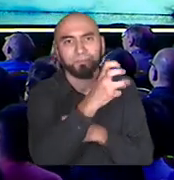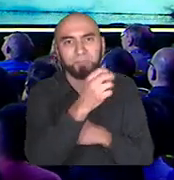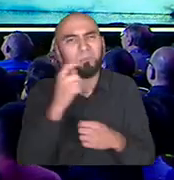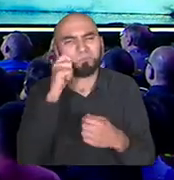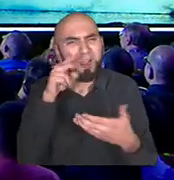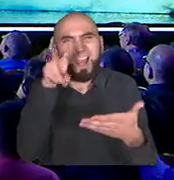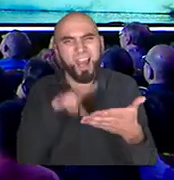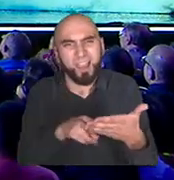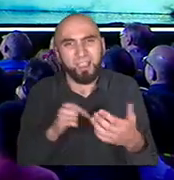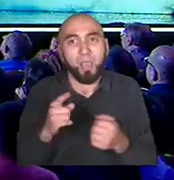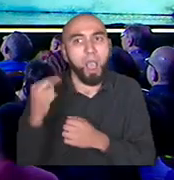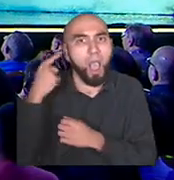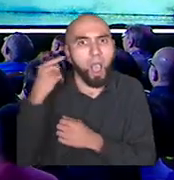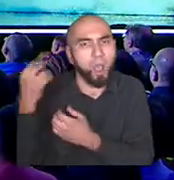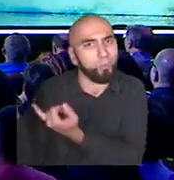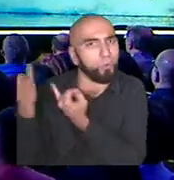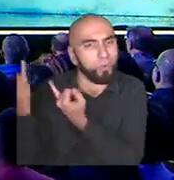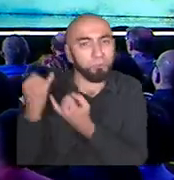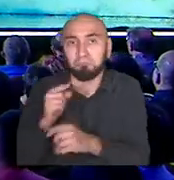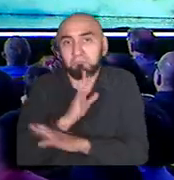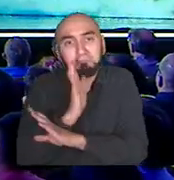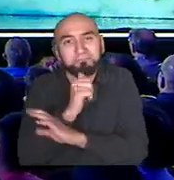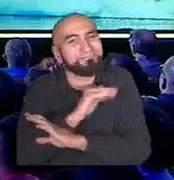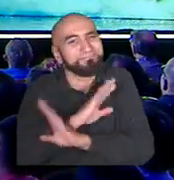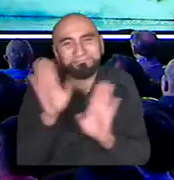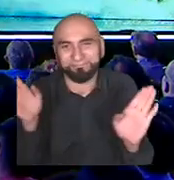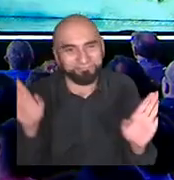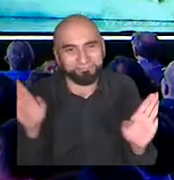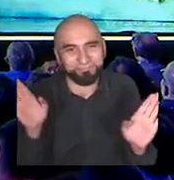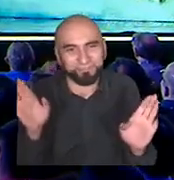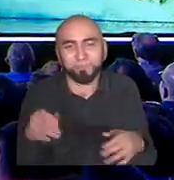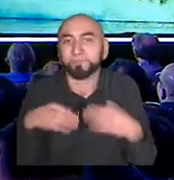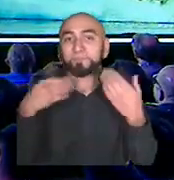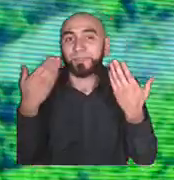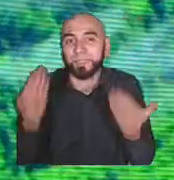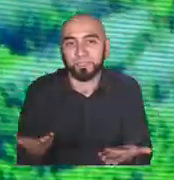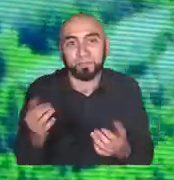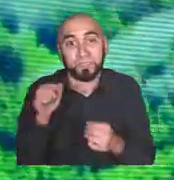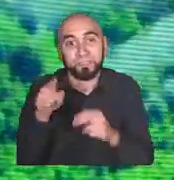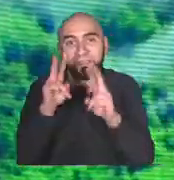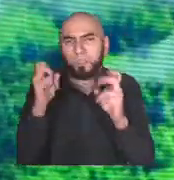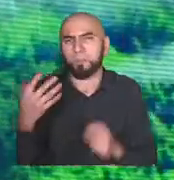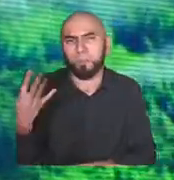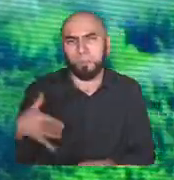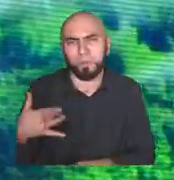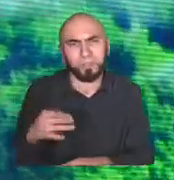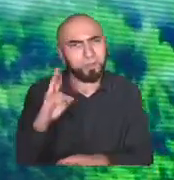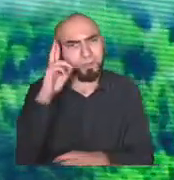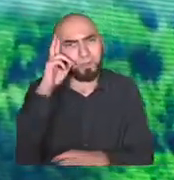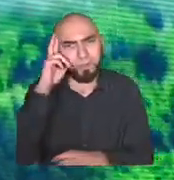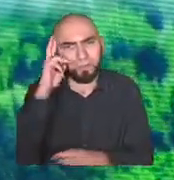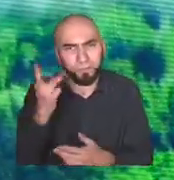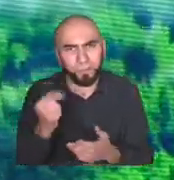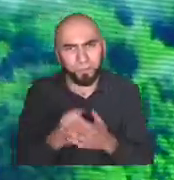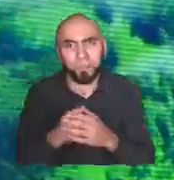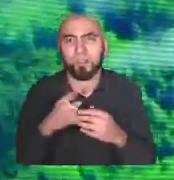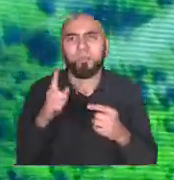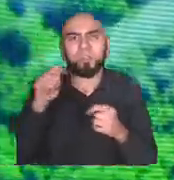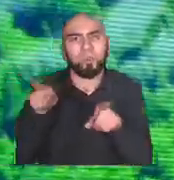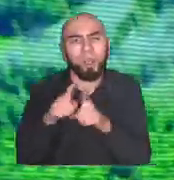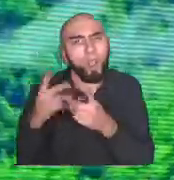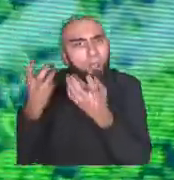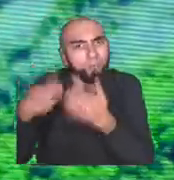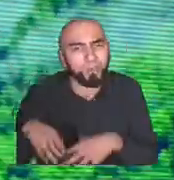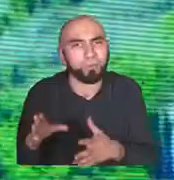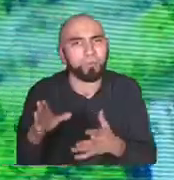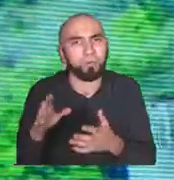telling you something. So this is a really important thing to remember as we try to automate. Every time we try to make a